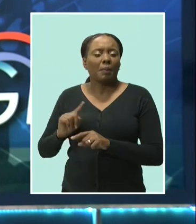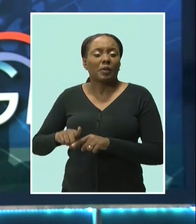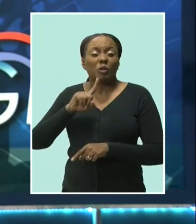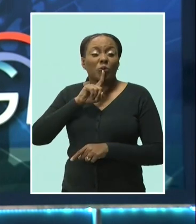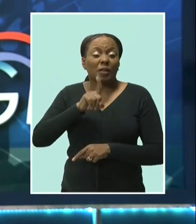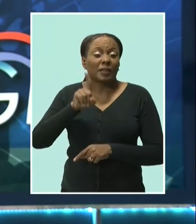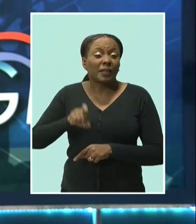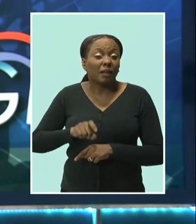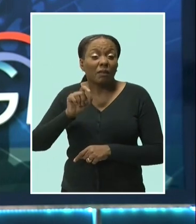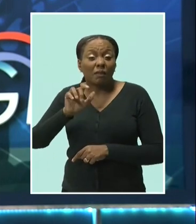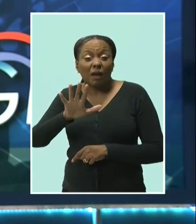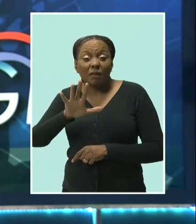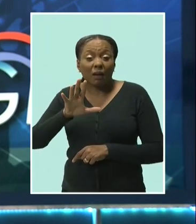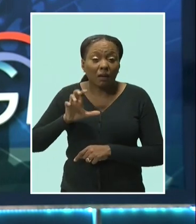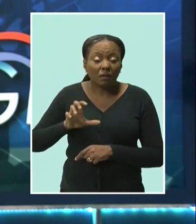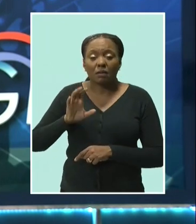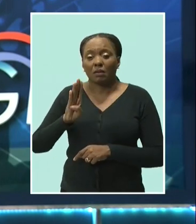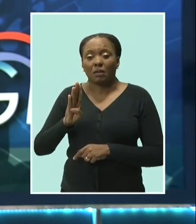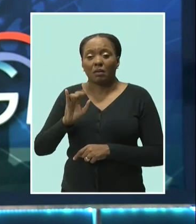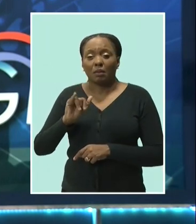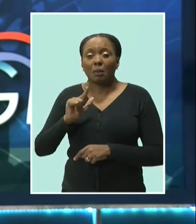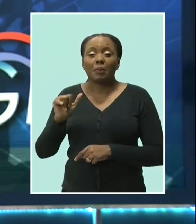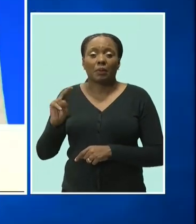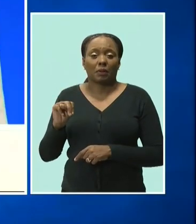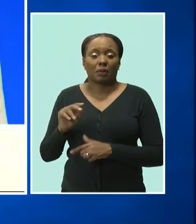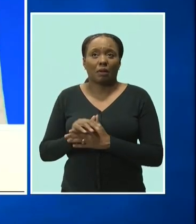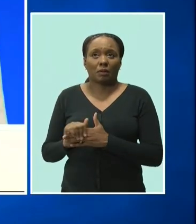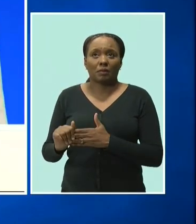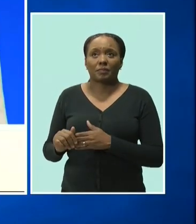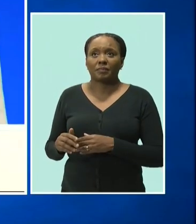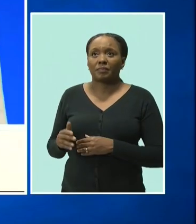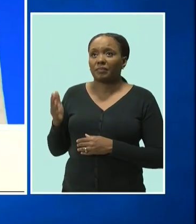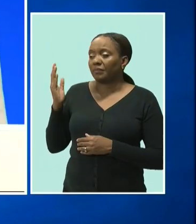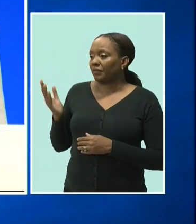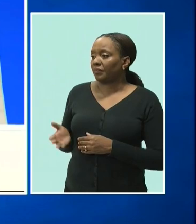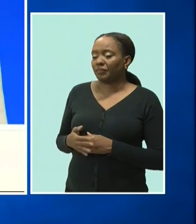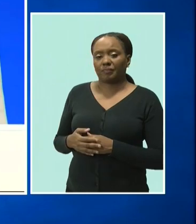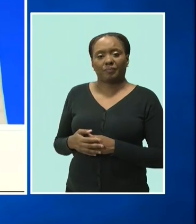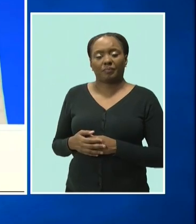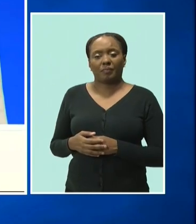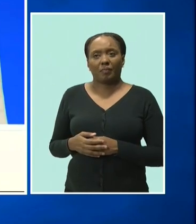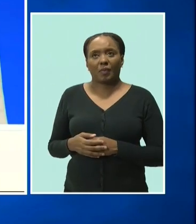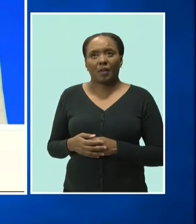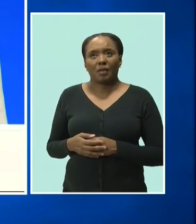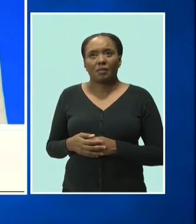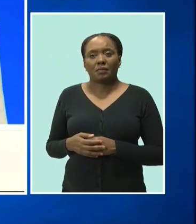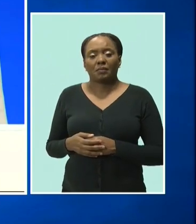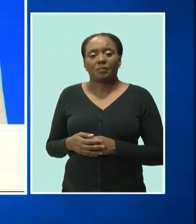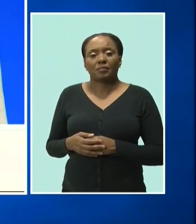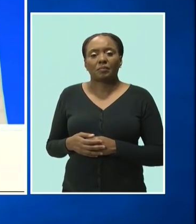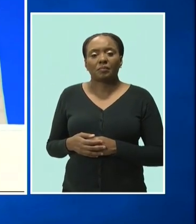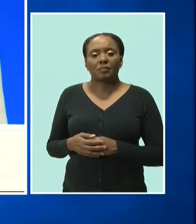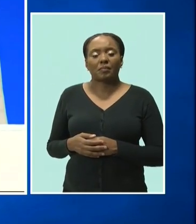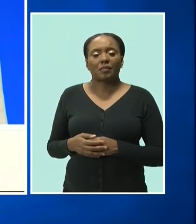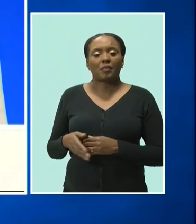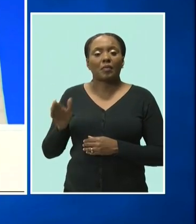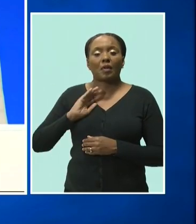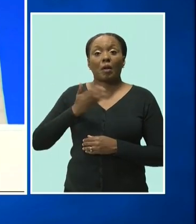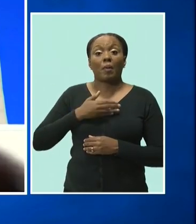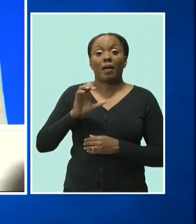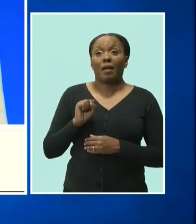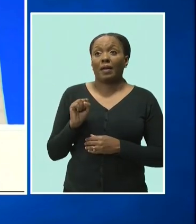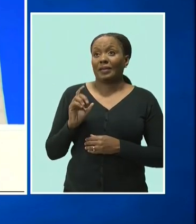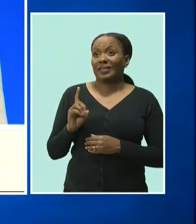really needed is $500 billion. When we take a proportion of those annual issuances of SDRs, in the first